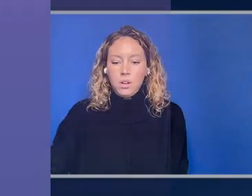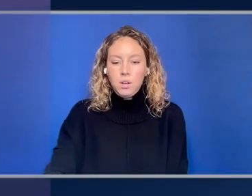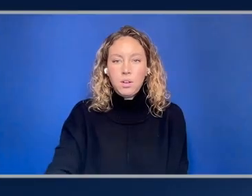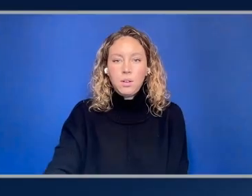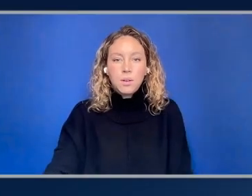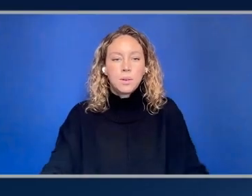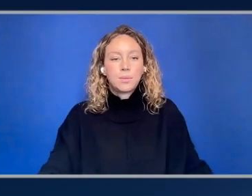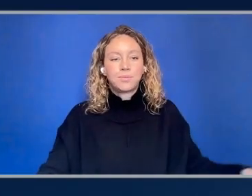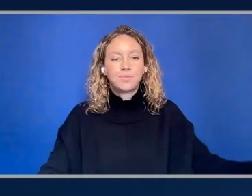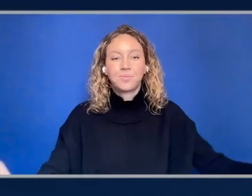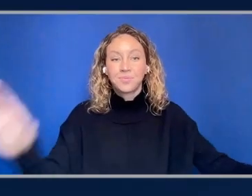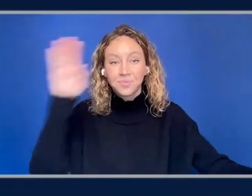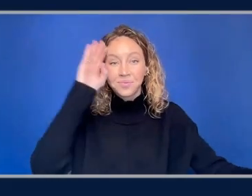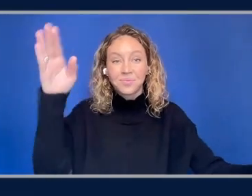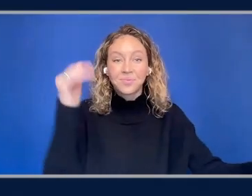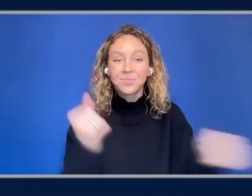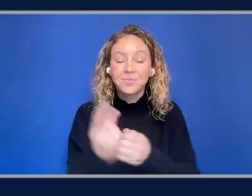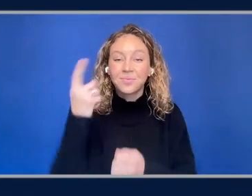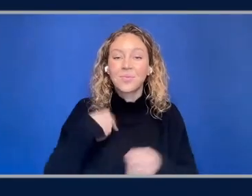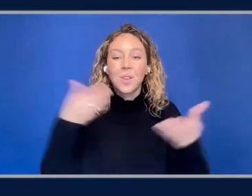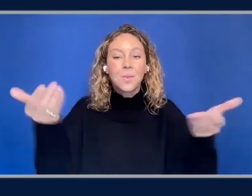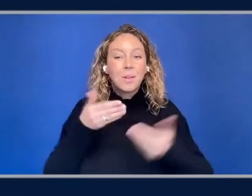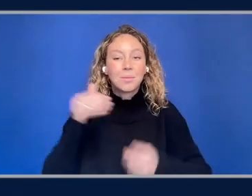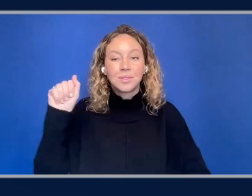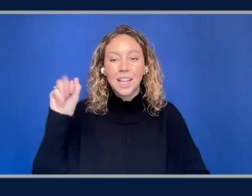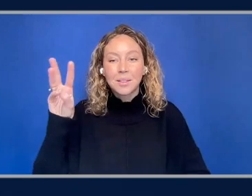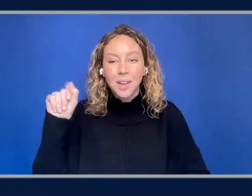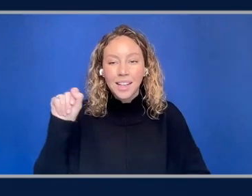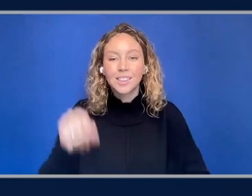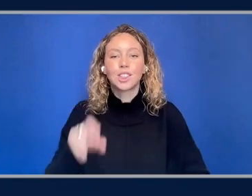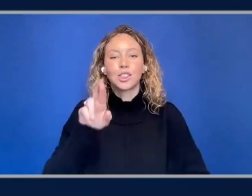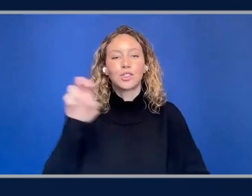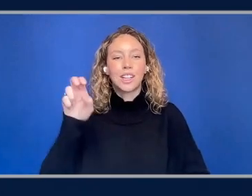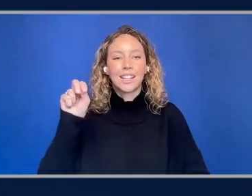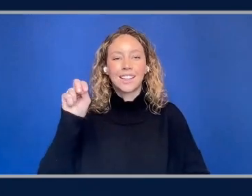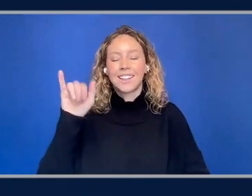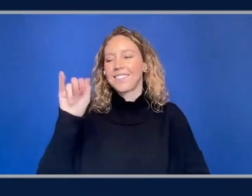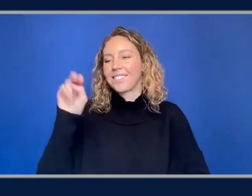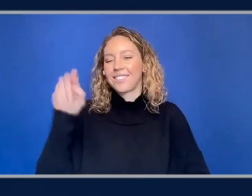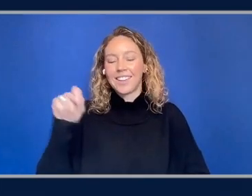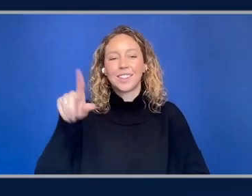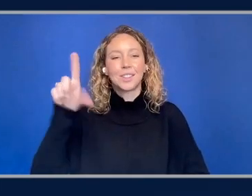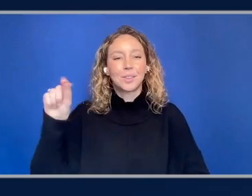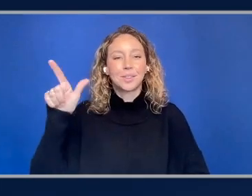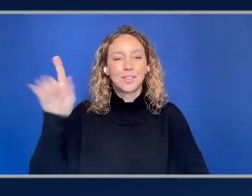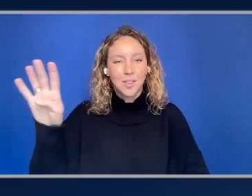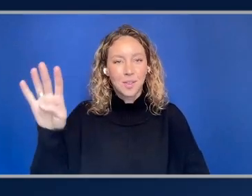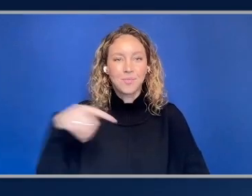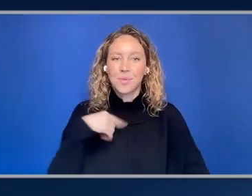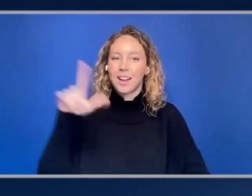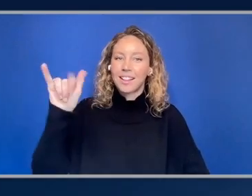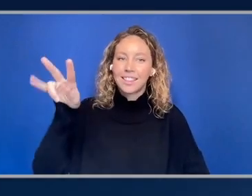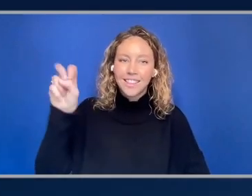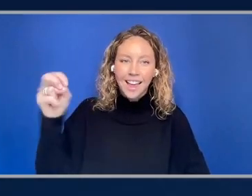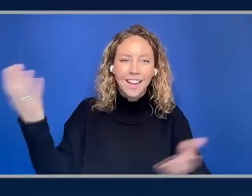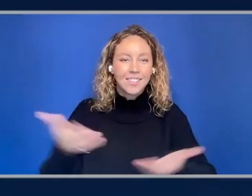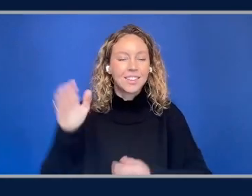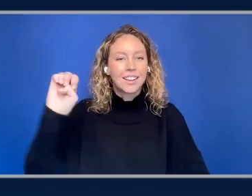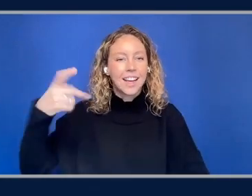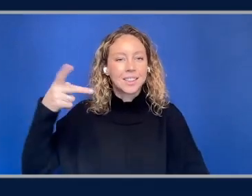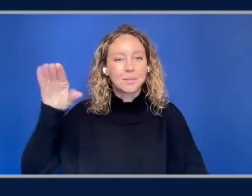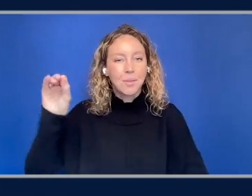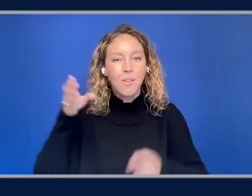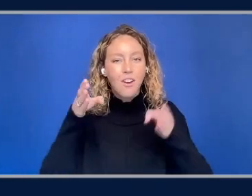Hey everyone, welcome to AWS reInvent 2024. We are live here in the expo hall and pardon the